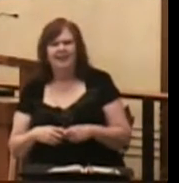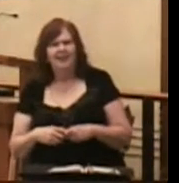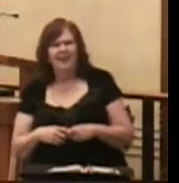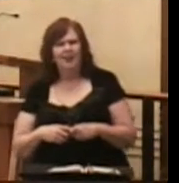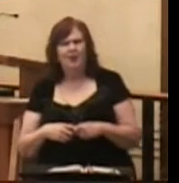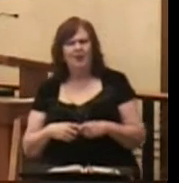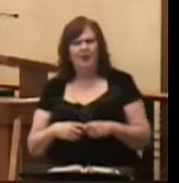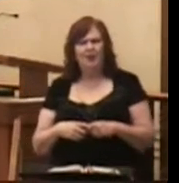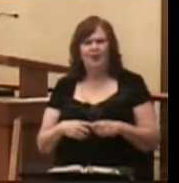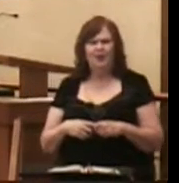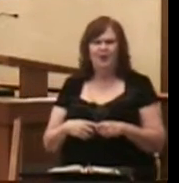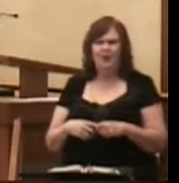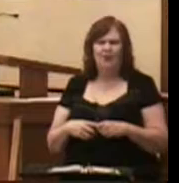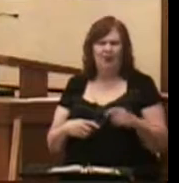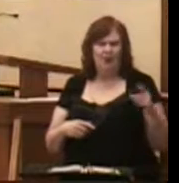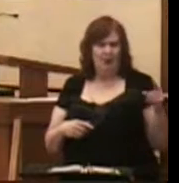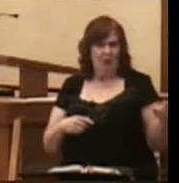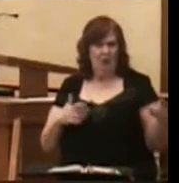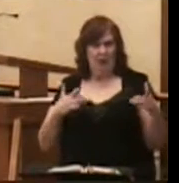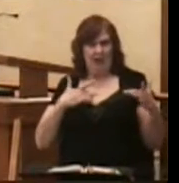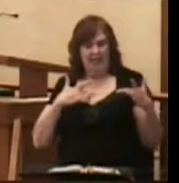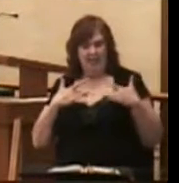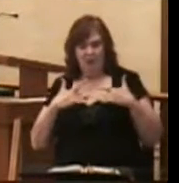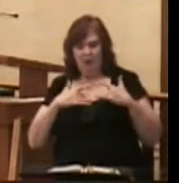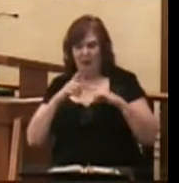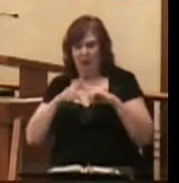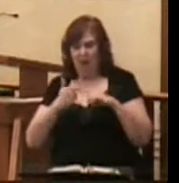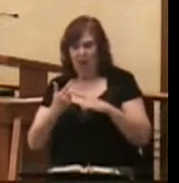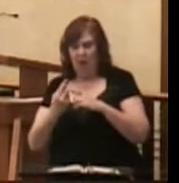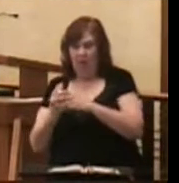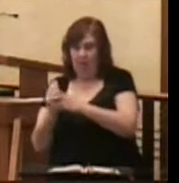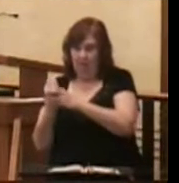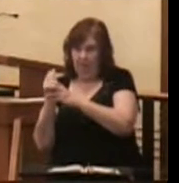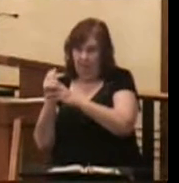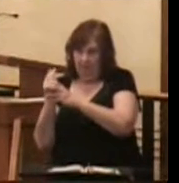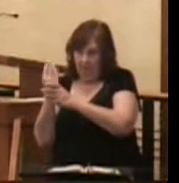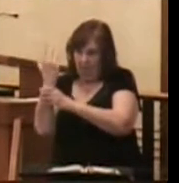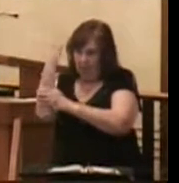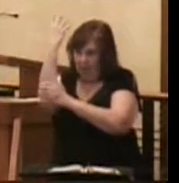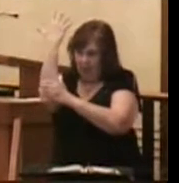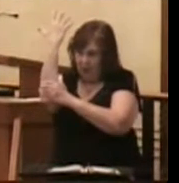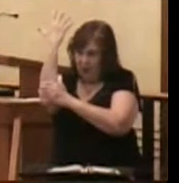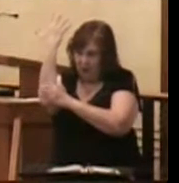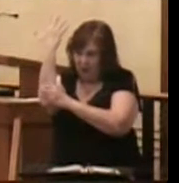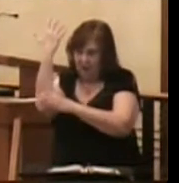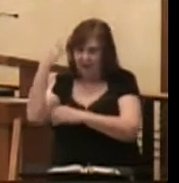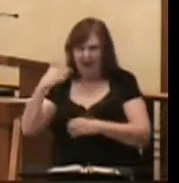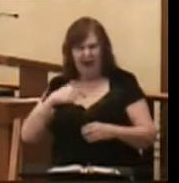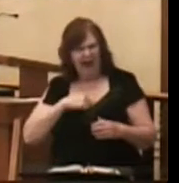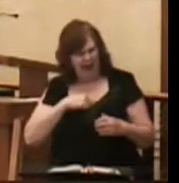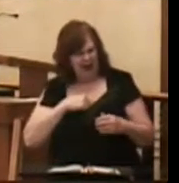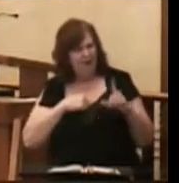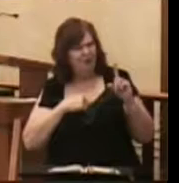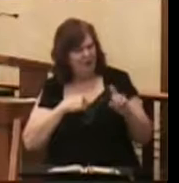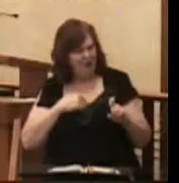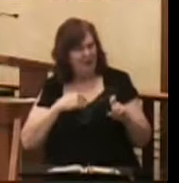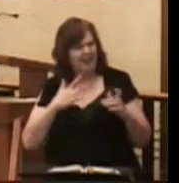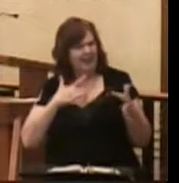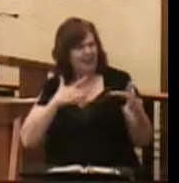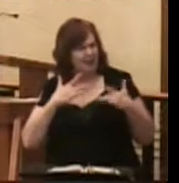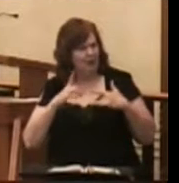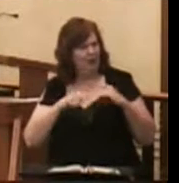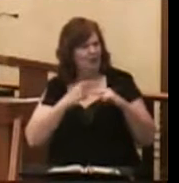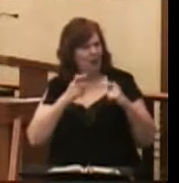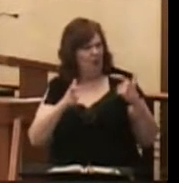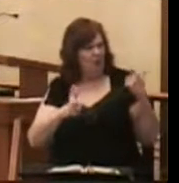you're concerned about a bush? Should I not be concerned about a